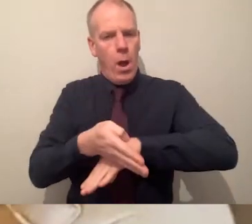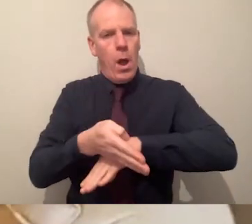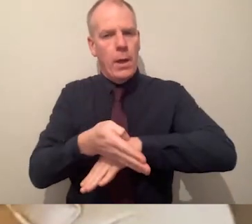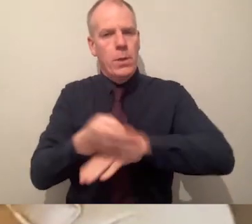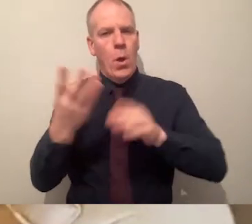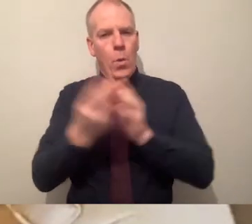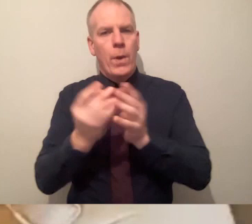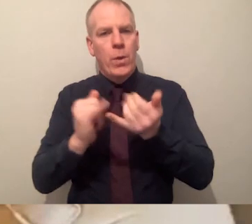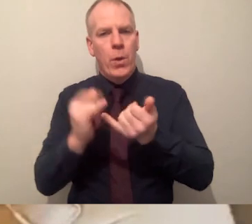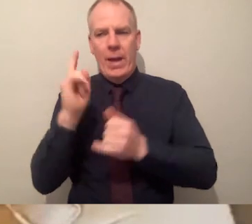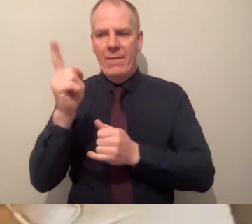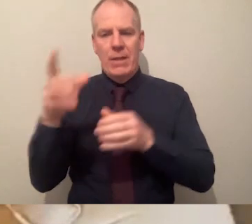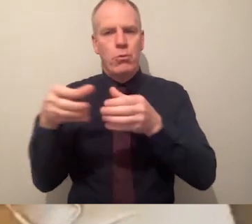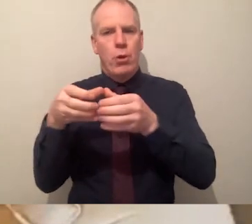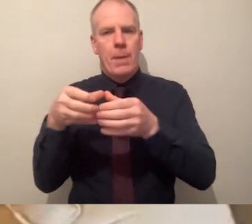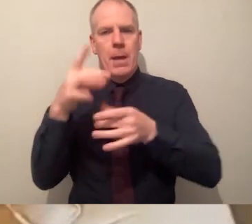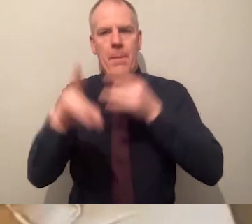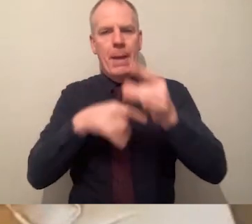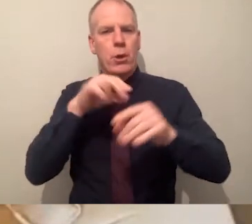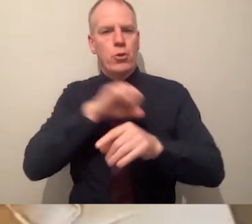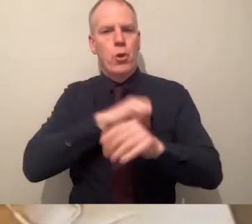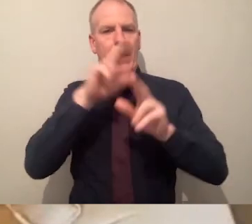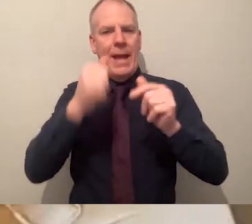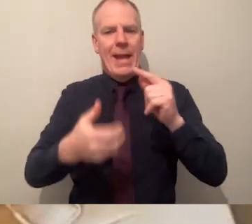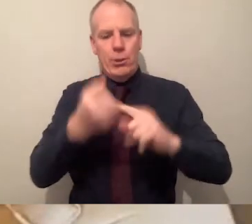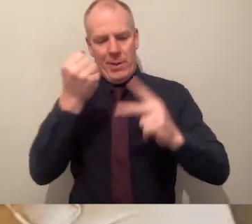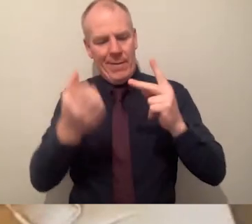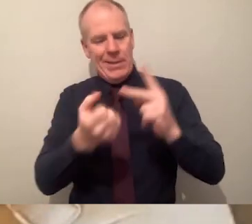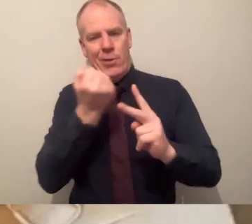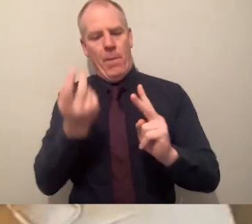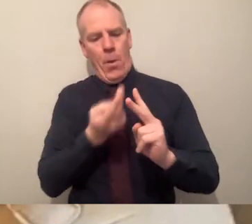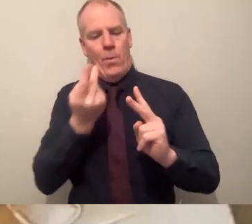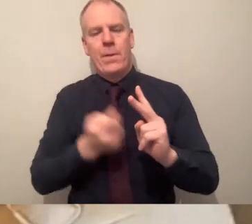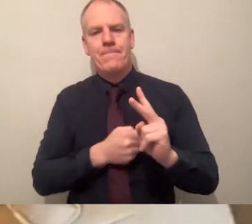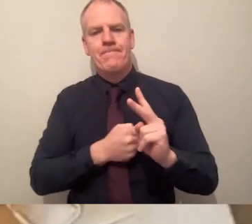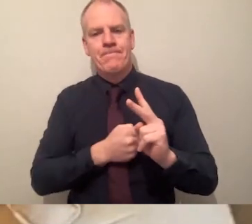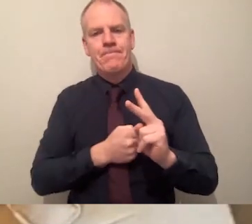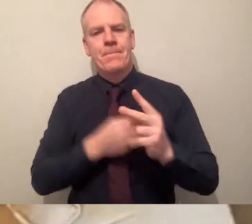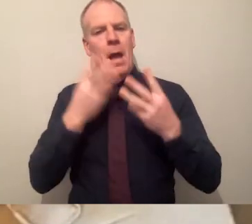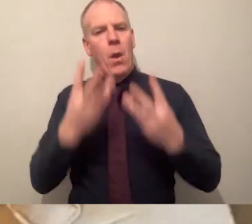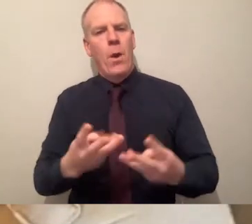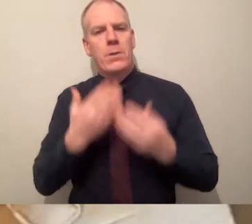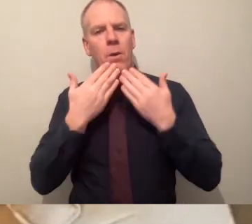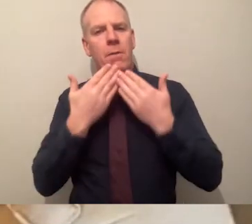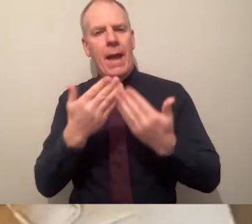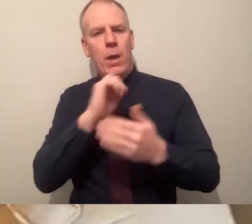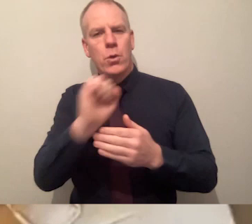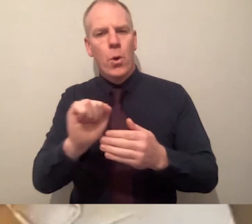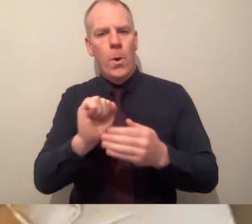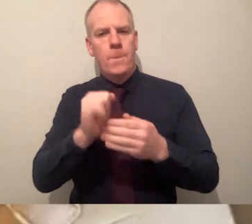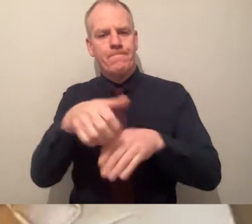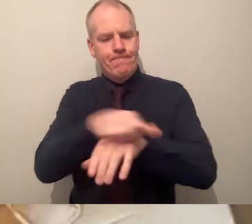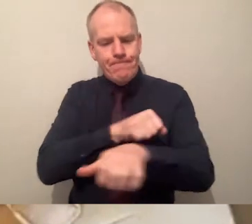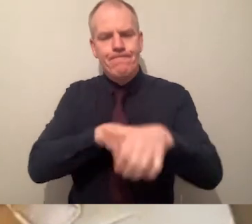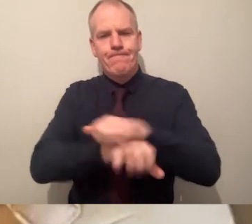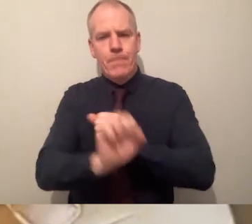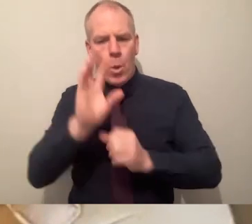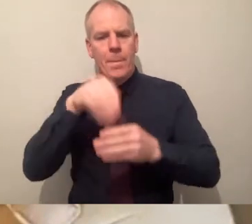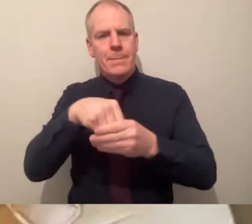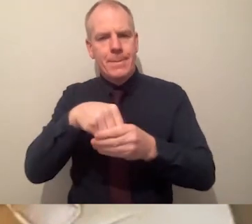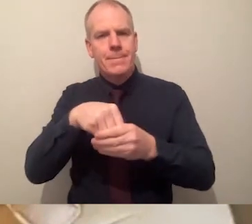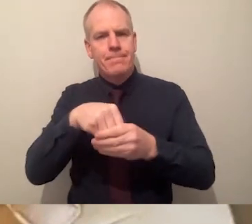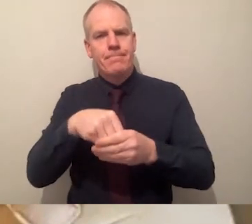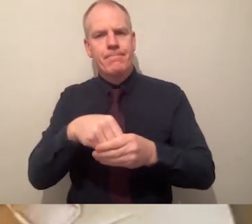my intention to work hard with the advisory group to ensure that we achieve both for you. I want to thank you for your